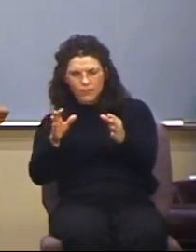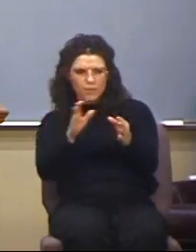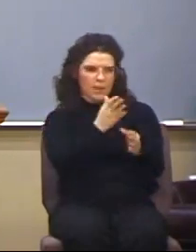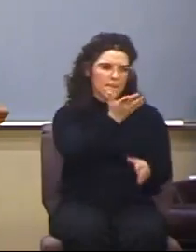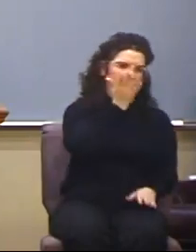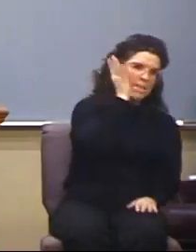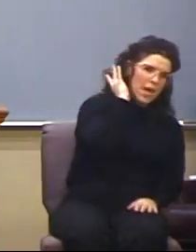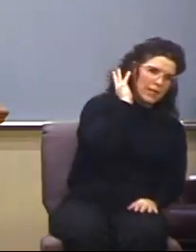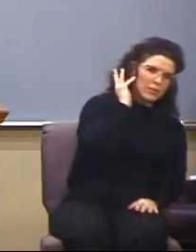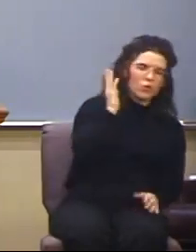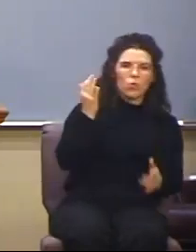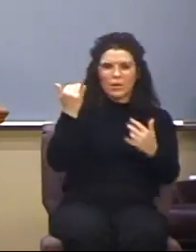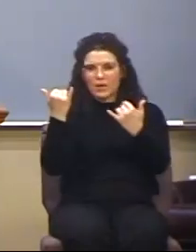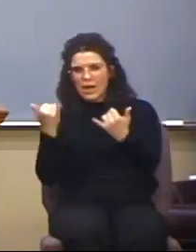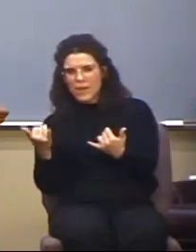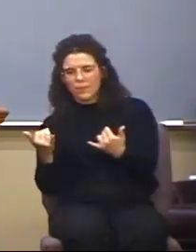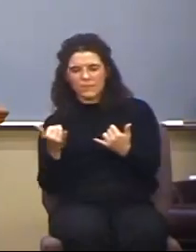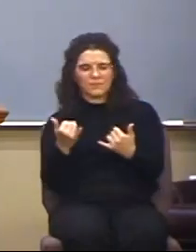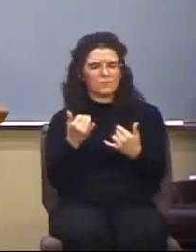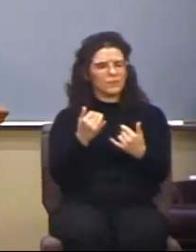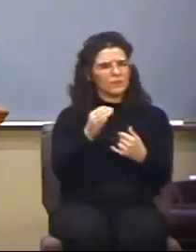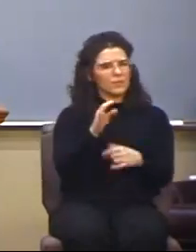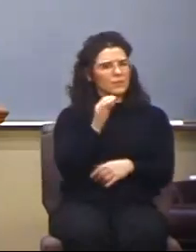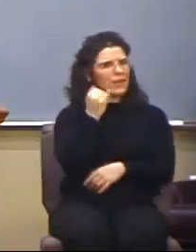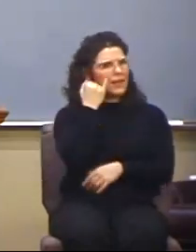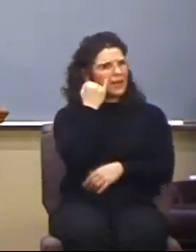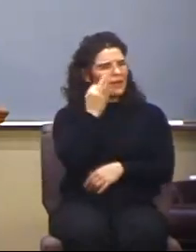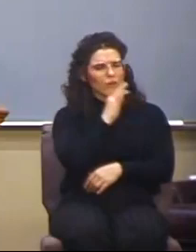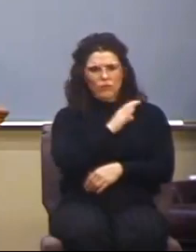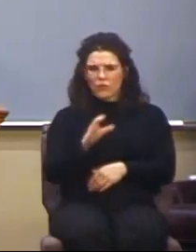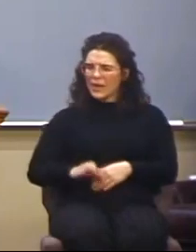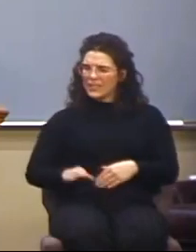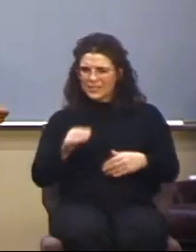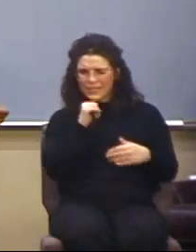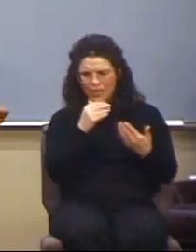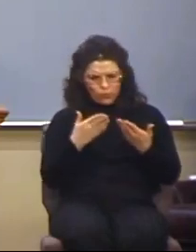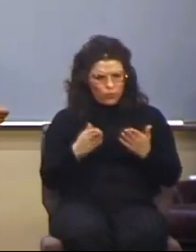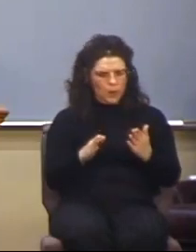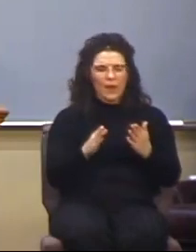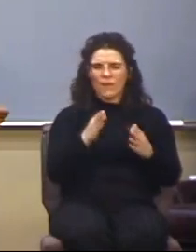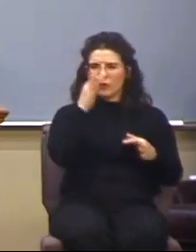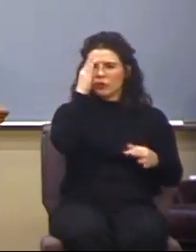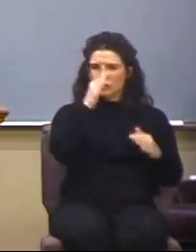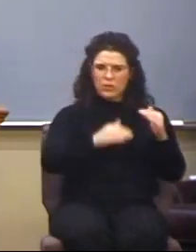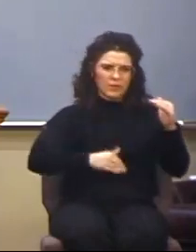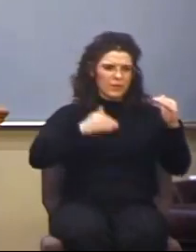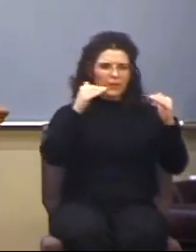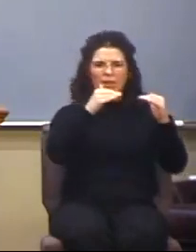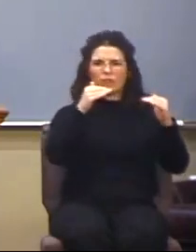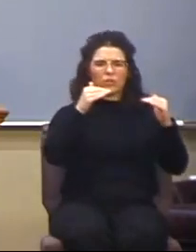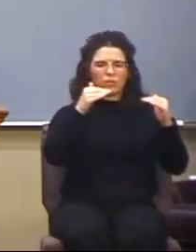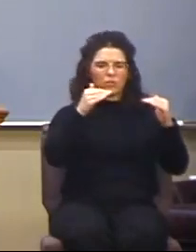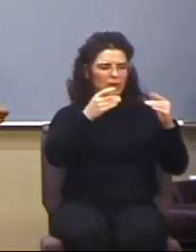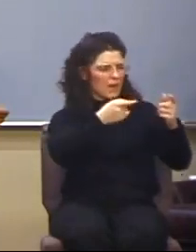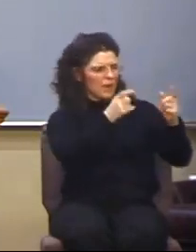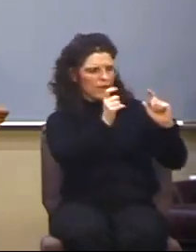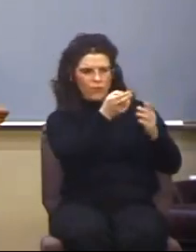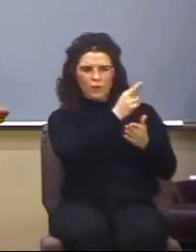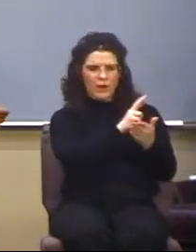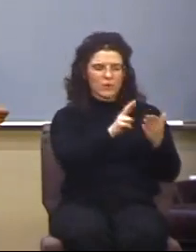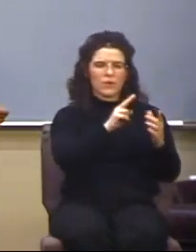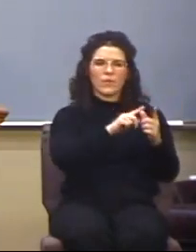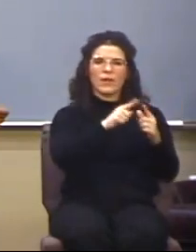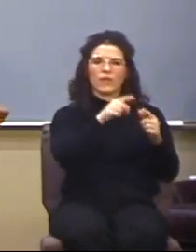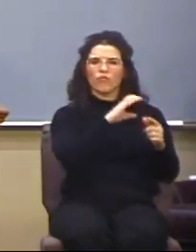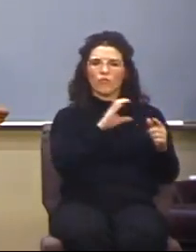if Christ is not the means for justification and imputed righteousness. Christ is, present tense,